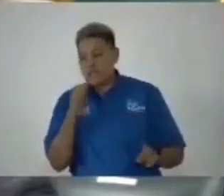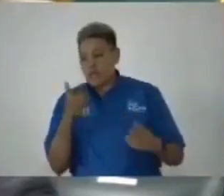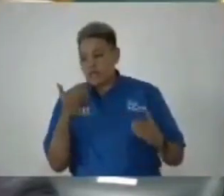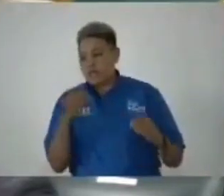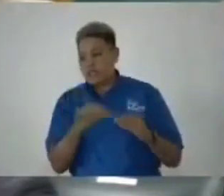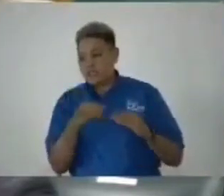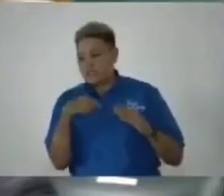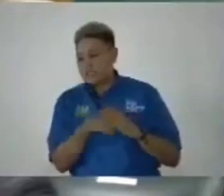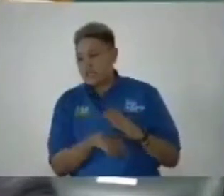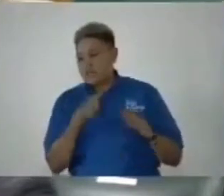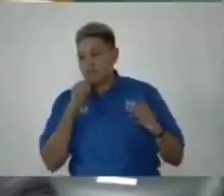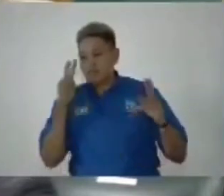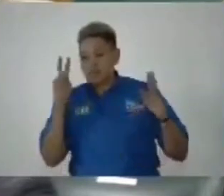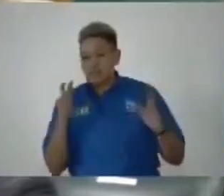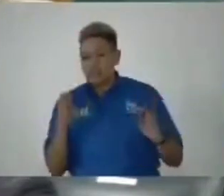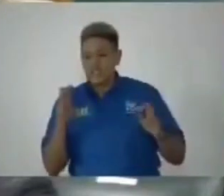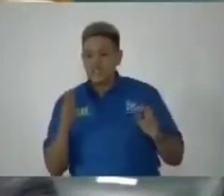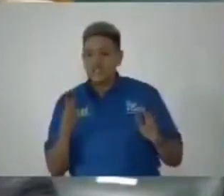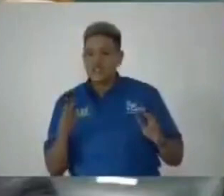depth of the issue,